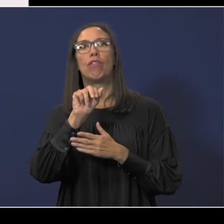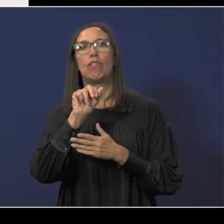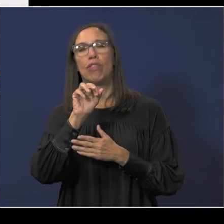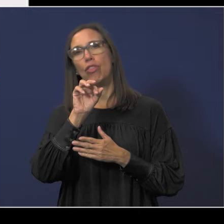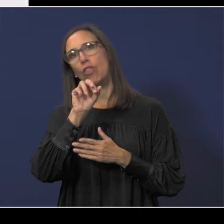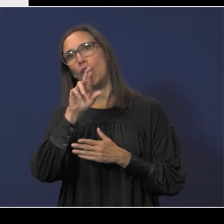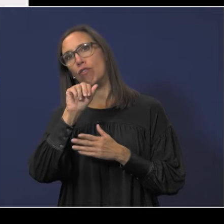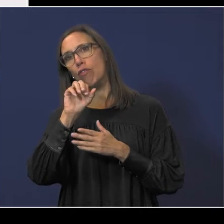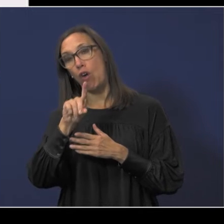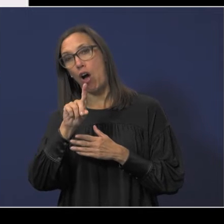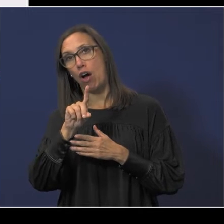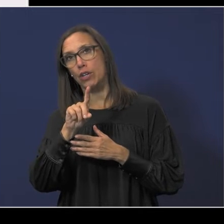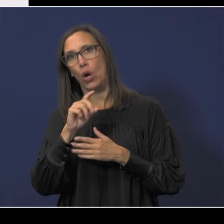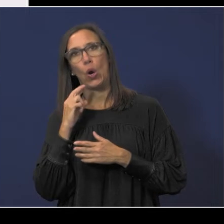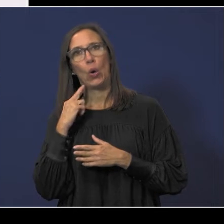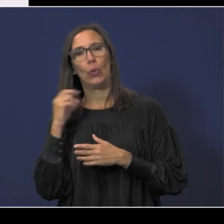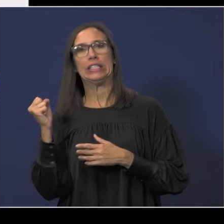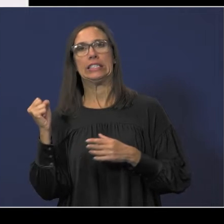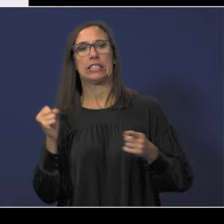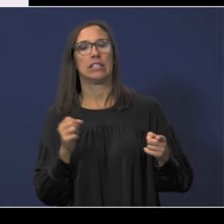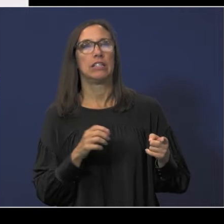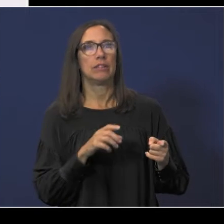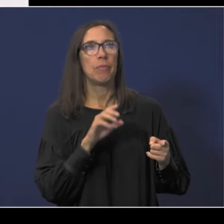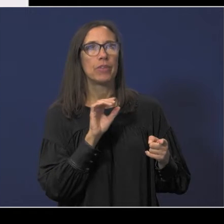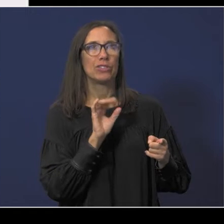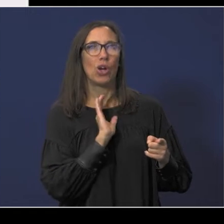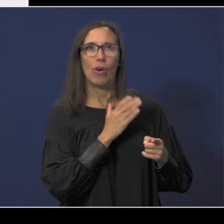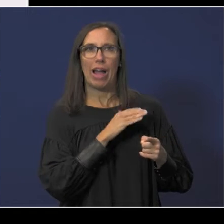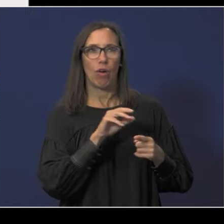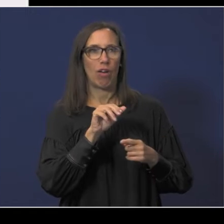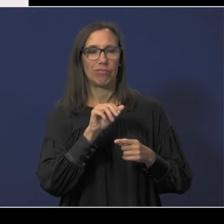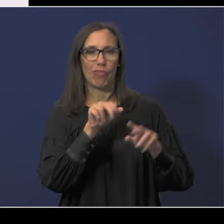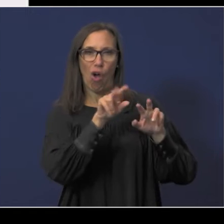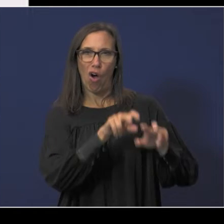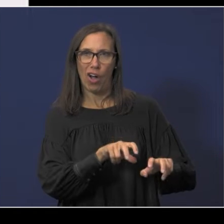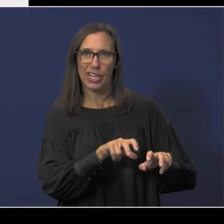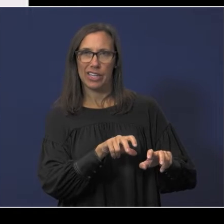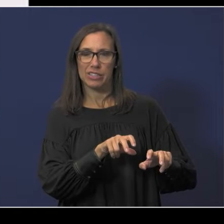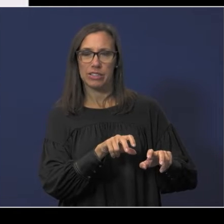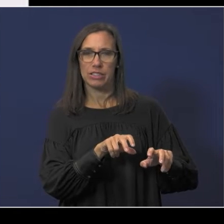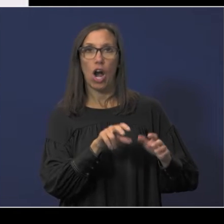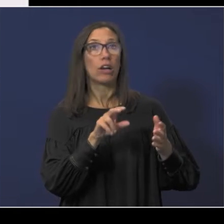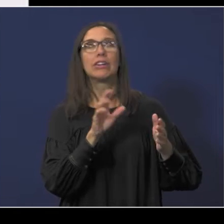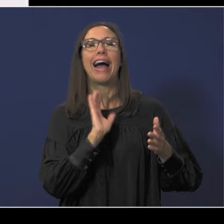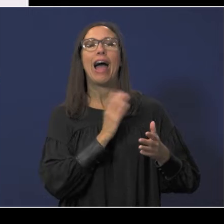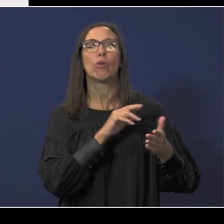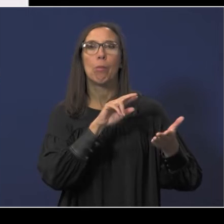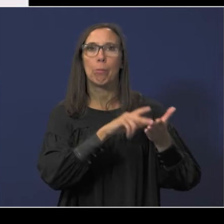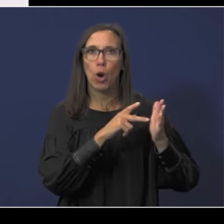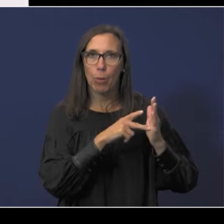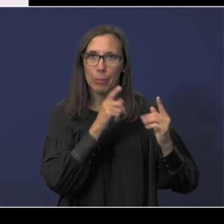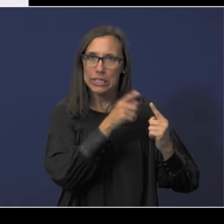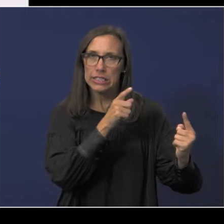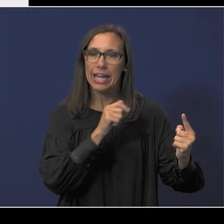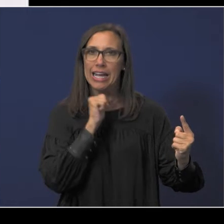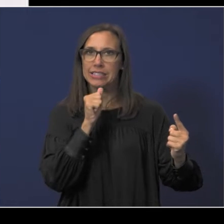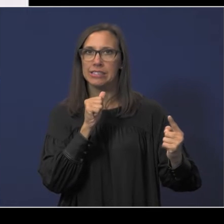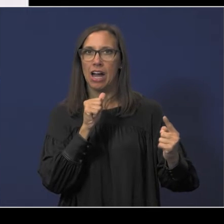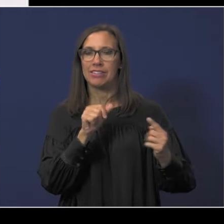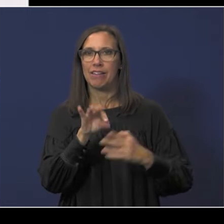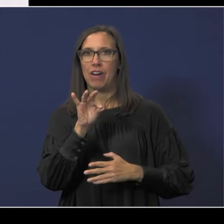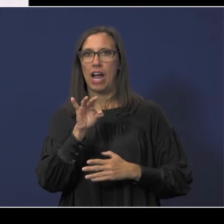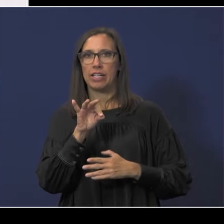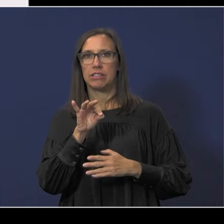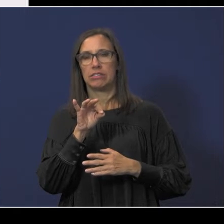that said we did our audit procedures are not or our audit purpose is not to identify and detect fraud